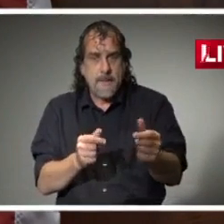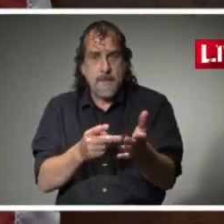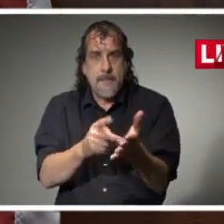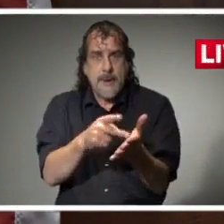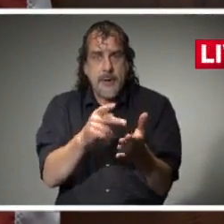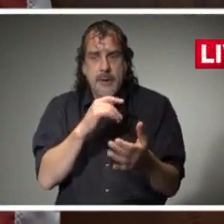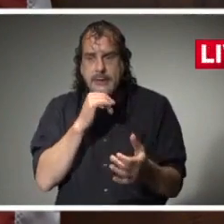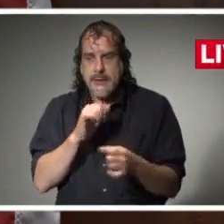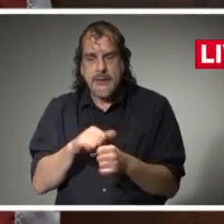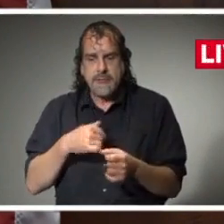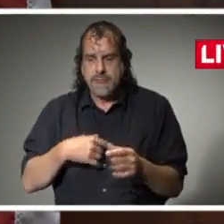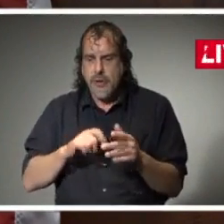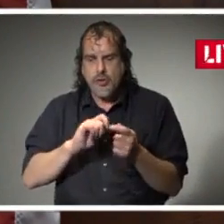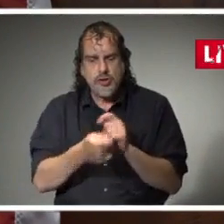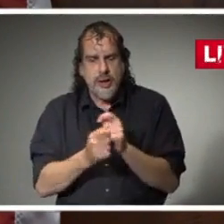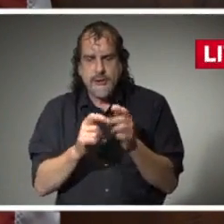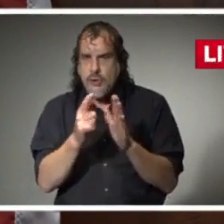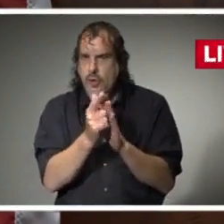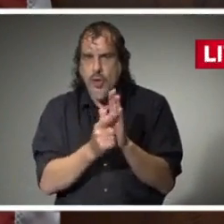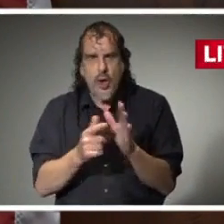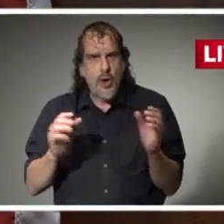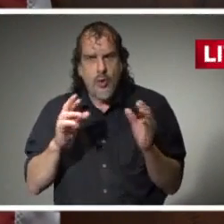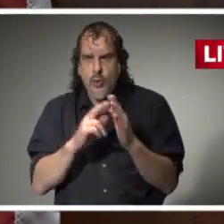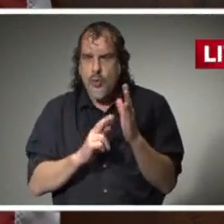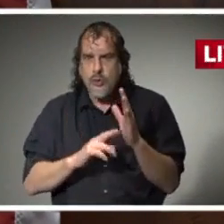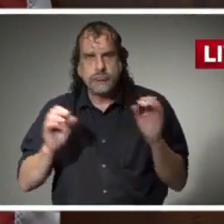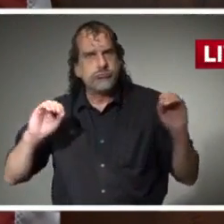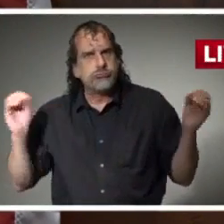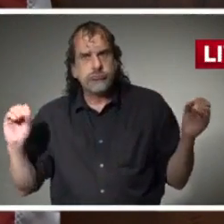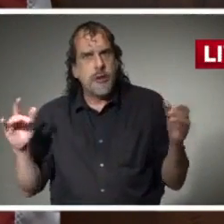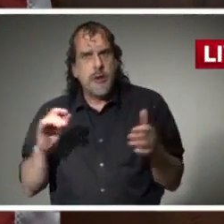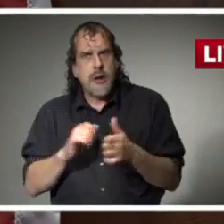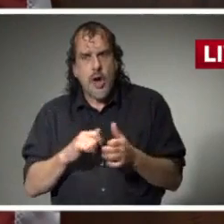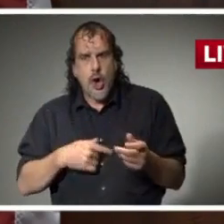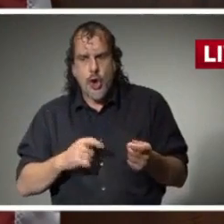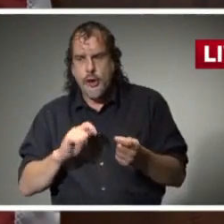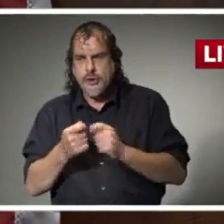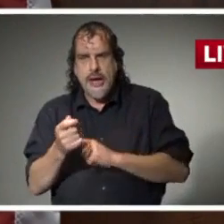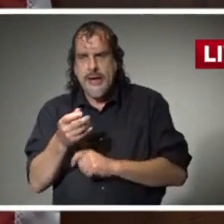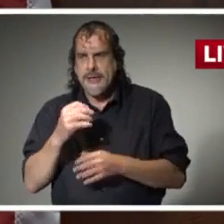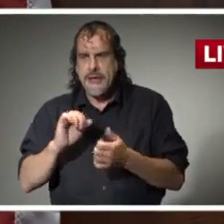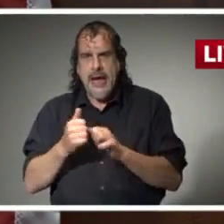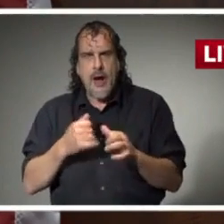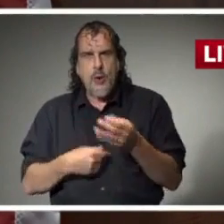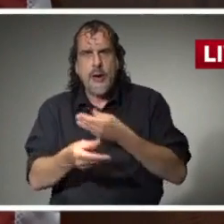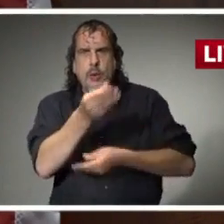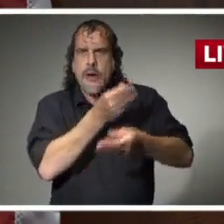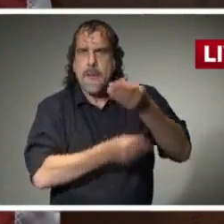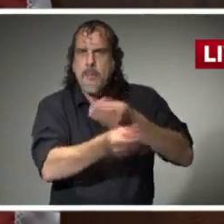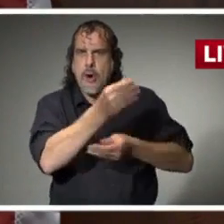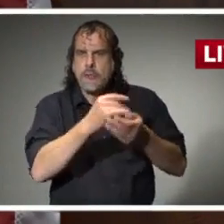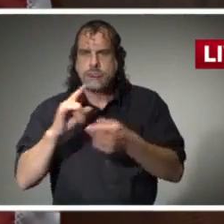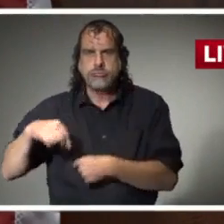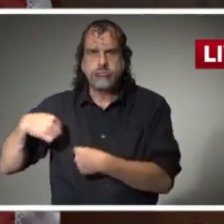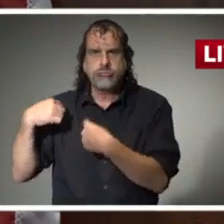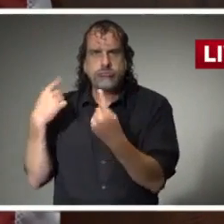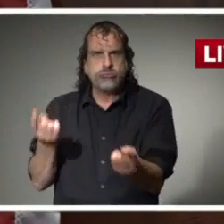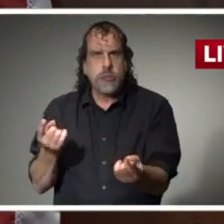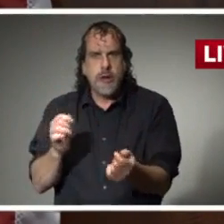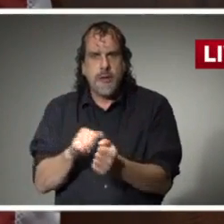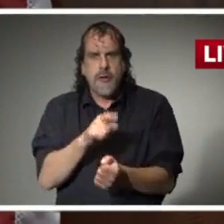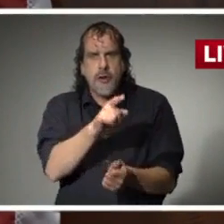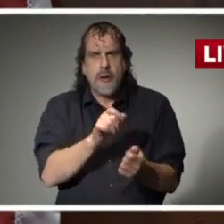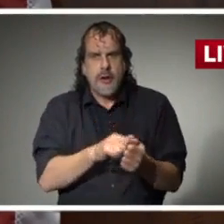statutory changes, nor was it the type of change in reimbursement methodology that require the division to go through a